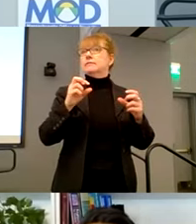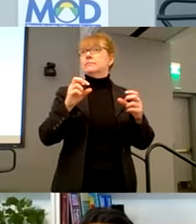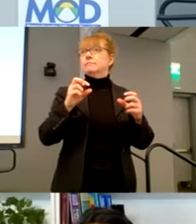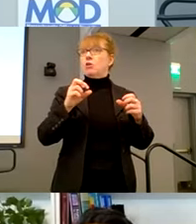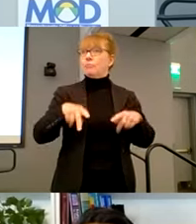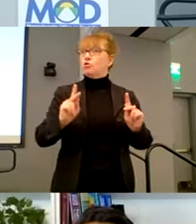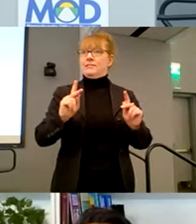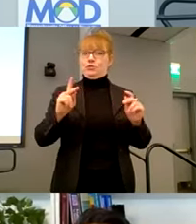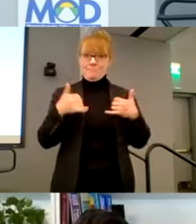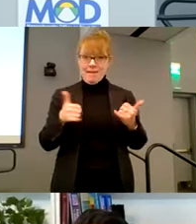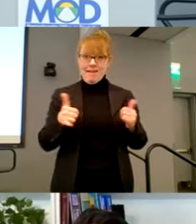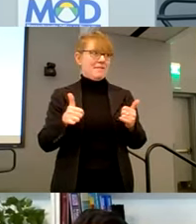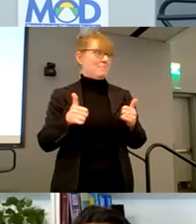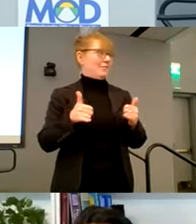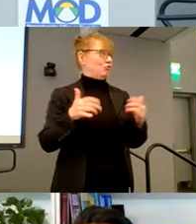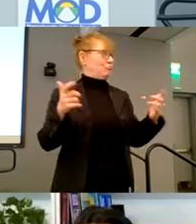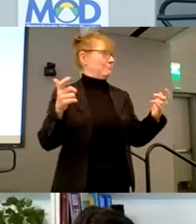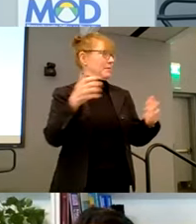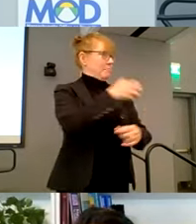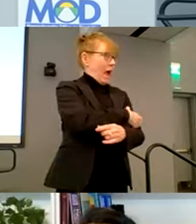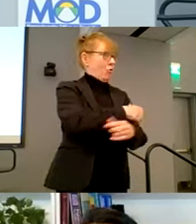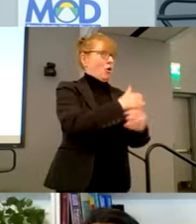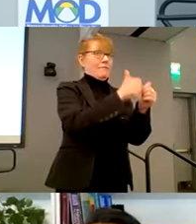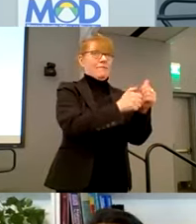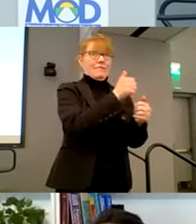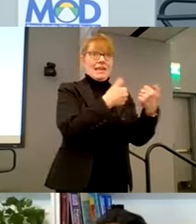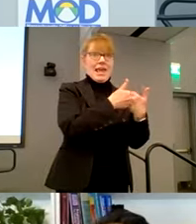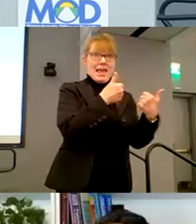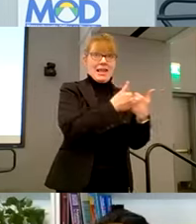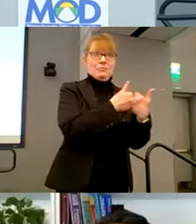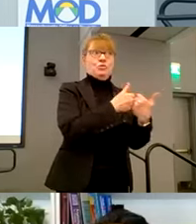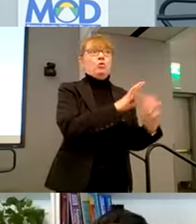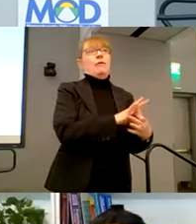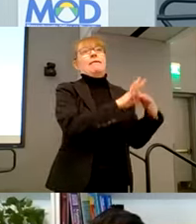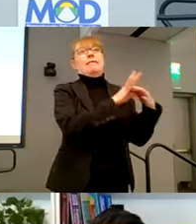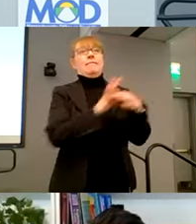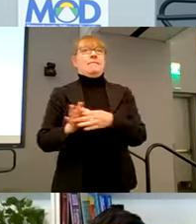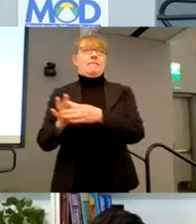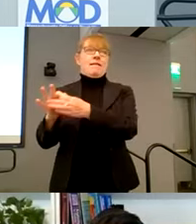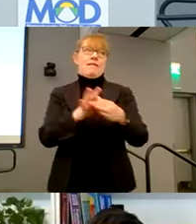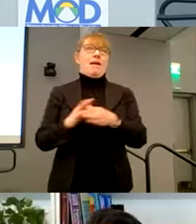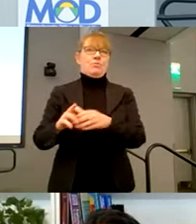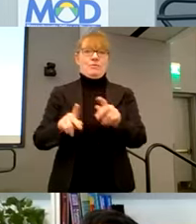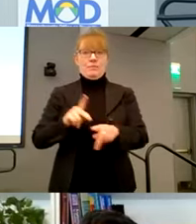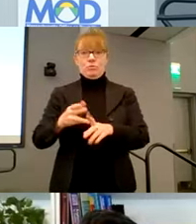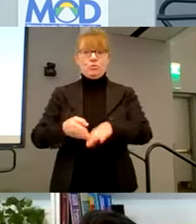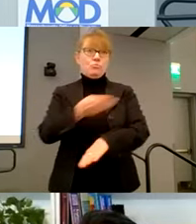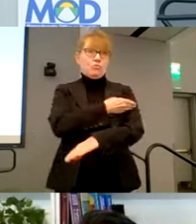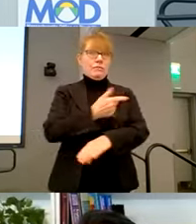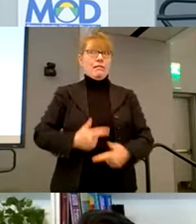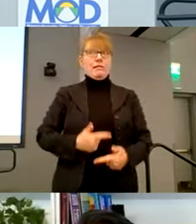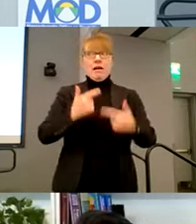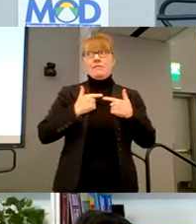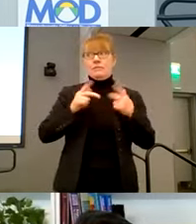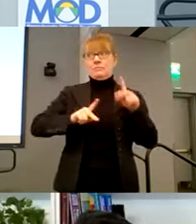harness the power of video games to connect with people and really to improve the lives of people with disability, uh, through recreation and